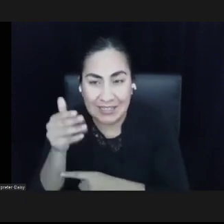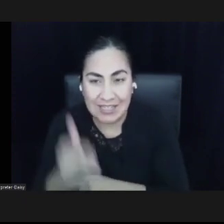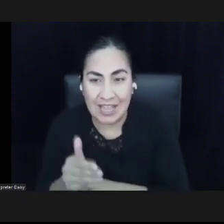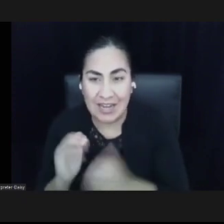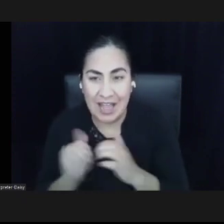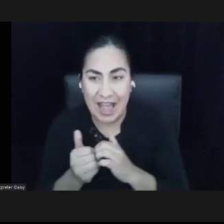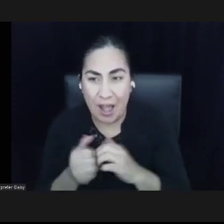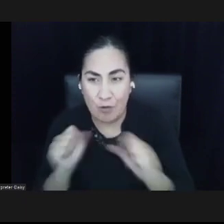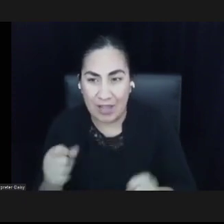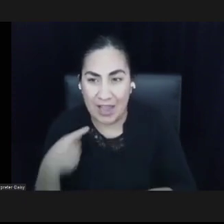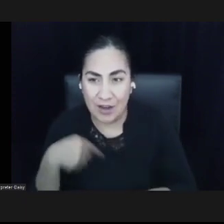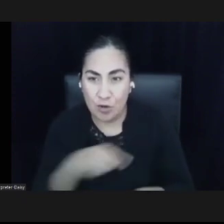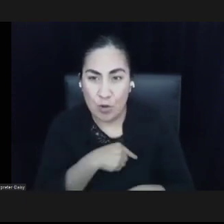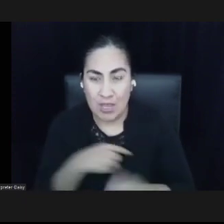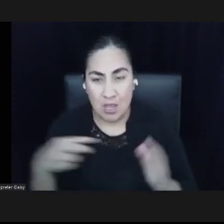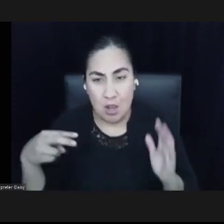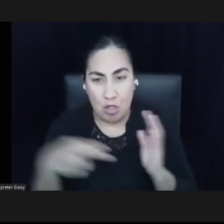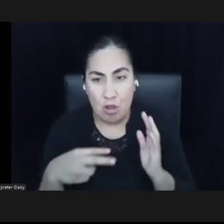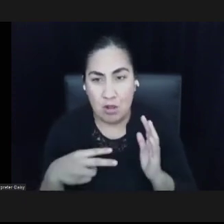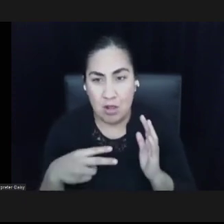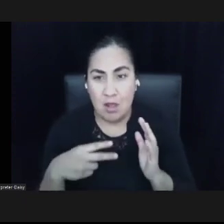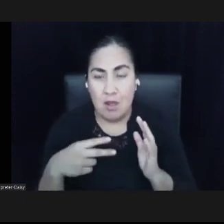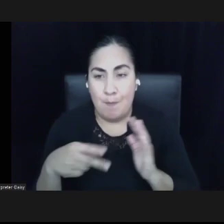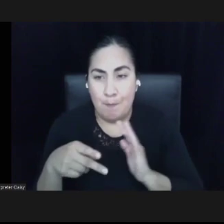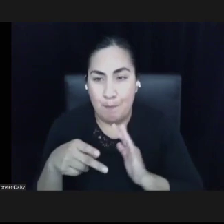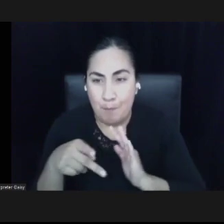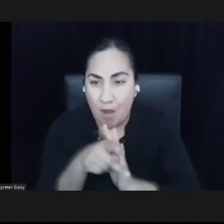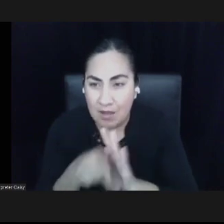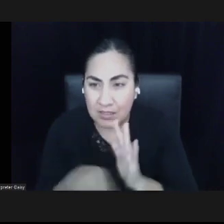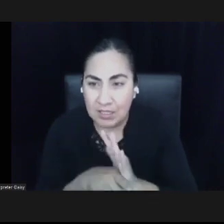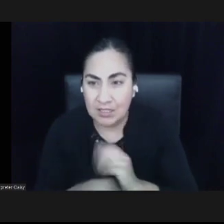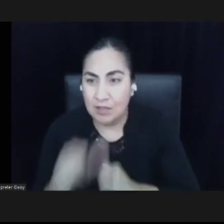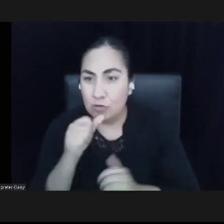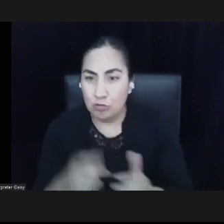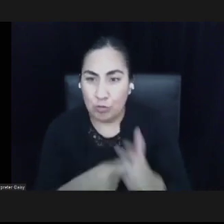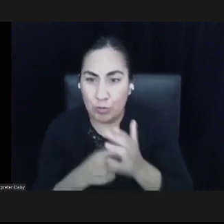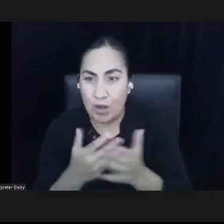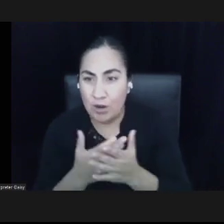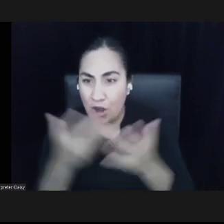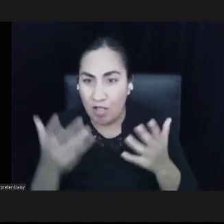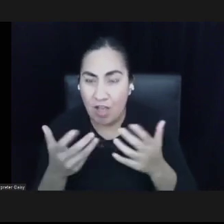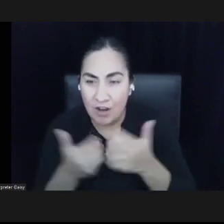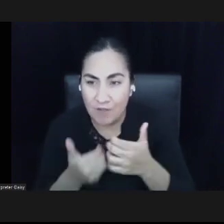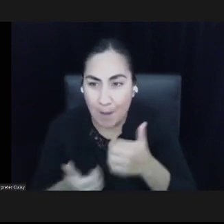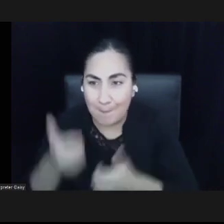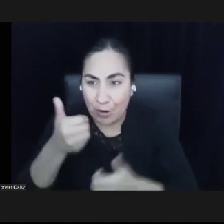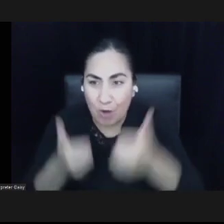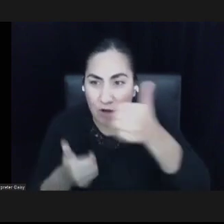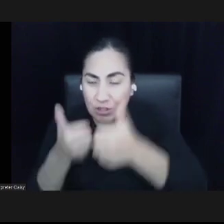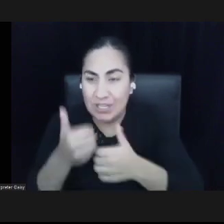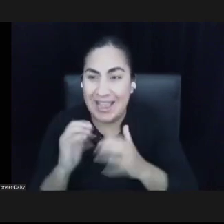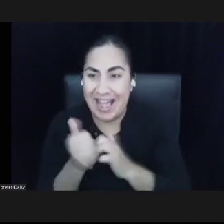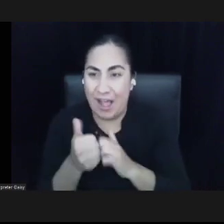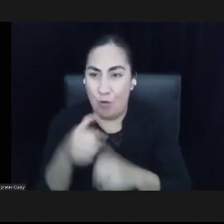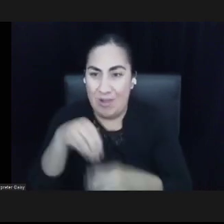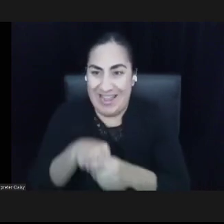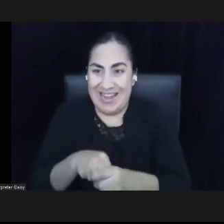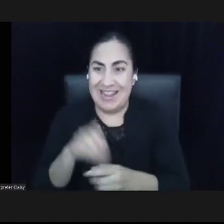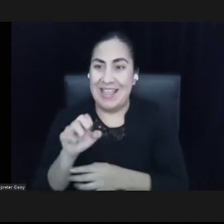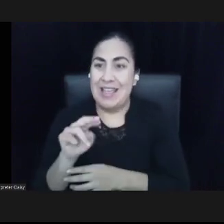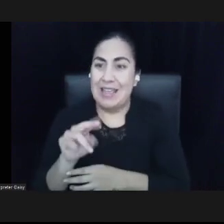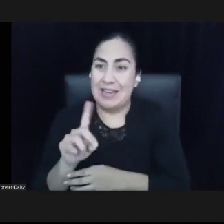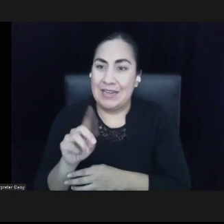that don't require a lot of bureaucracy? At the endowment level, how do we actually codify